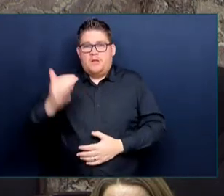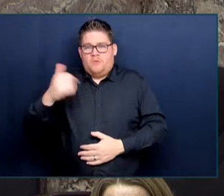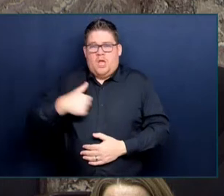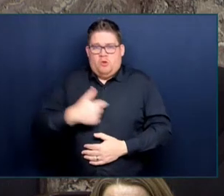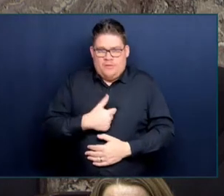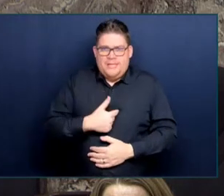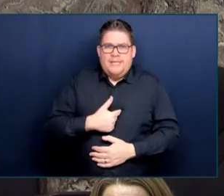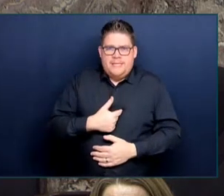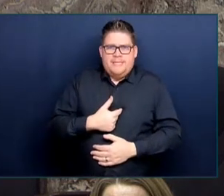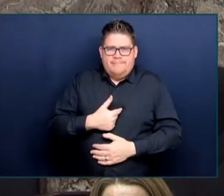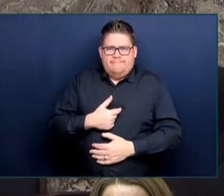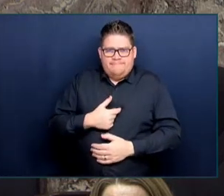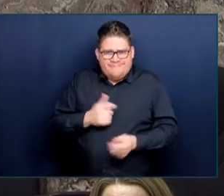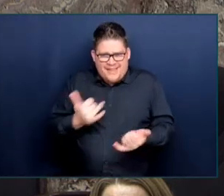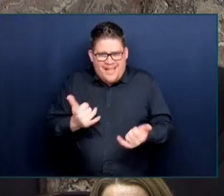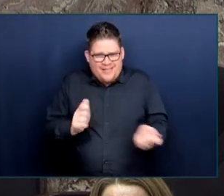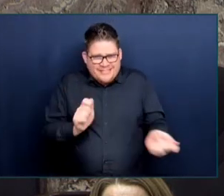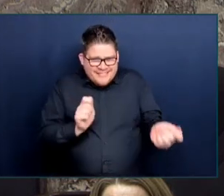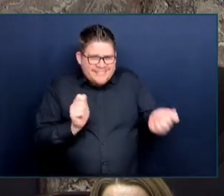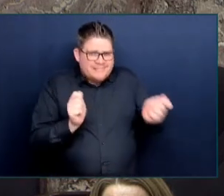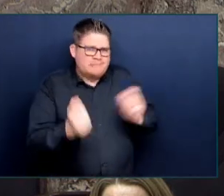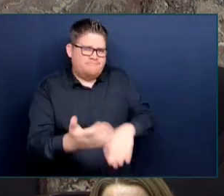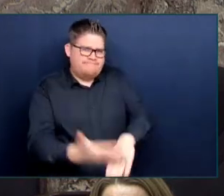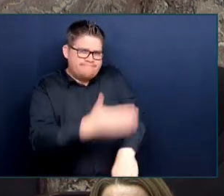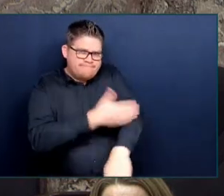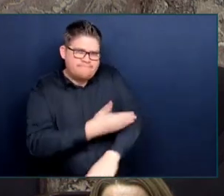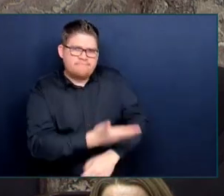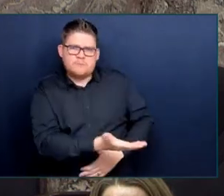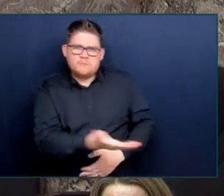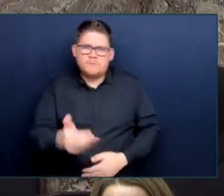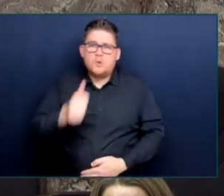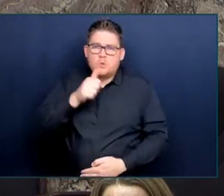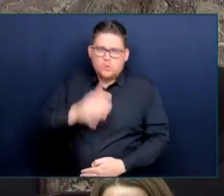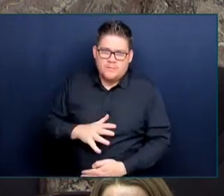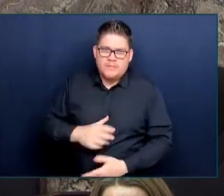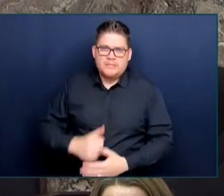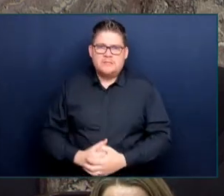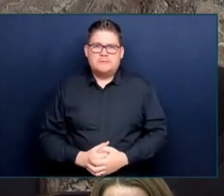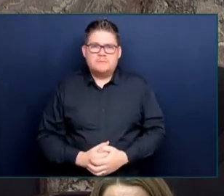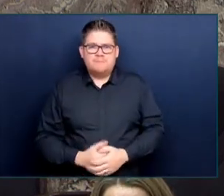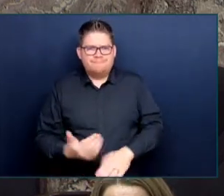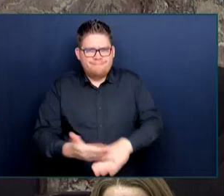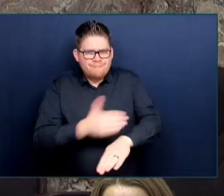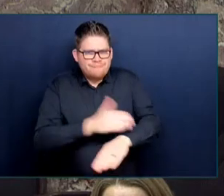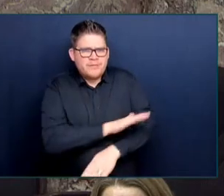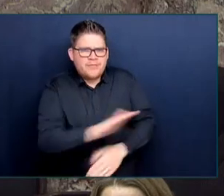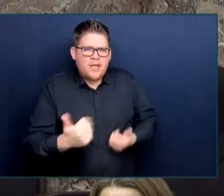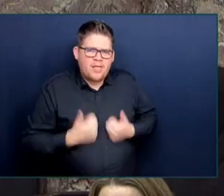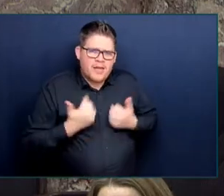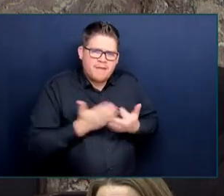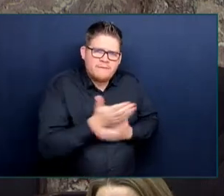they are in the health care system, by treating all health care workers, the majority of whom are women, with respect.